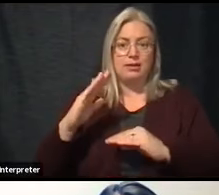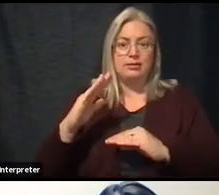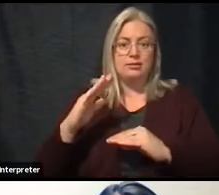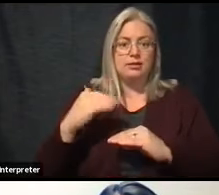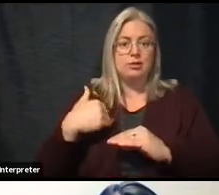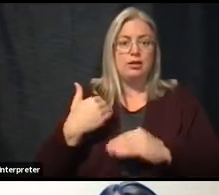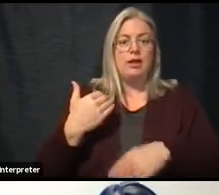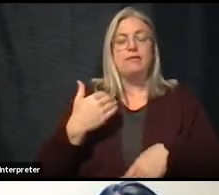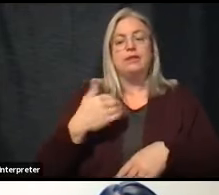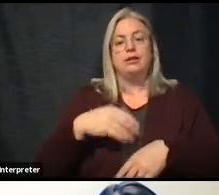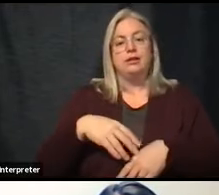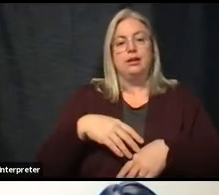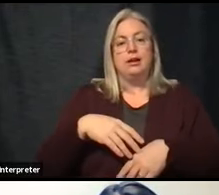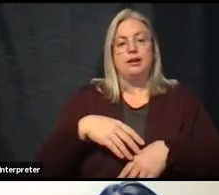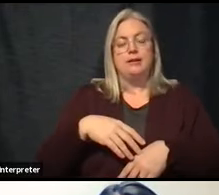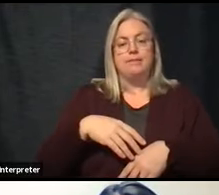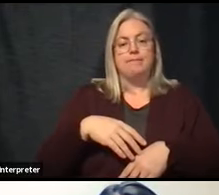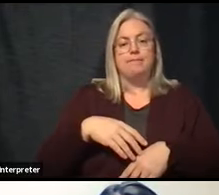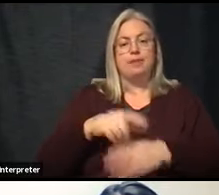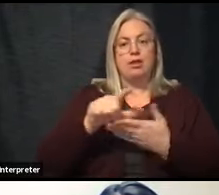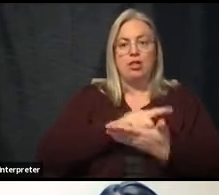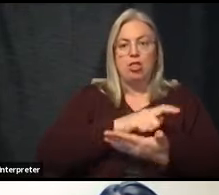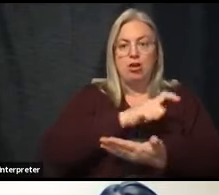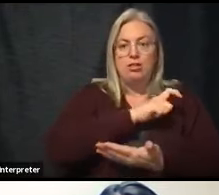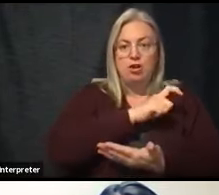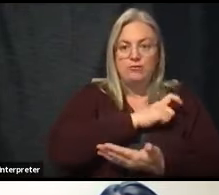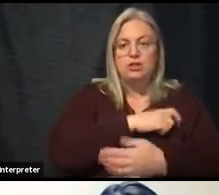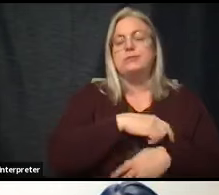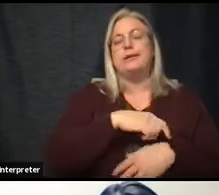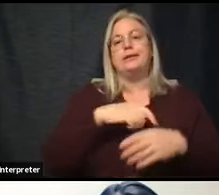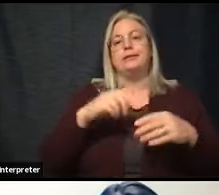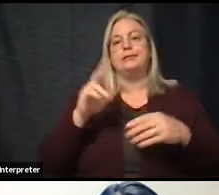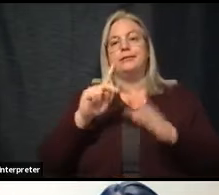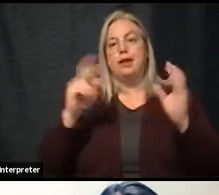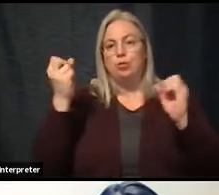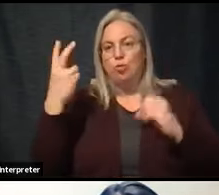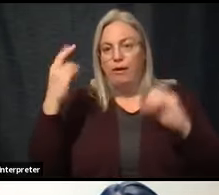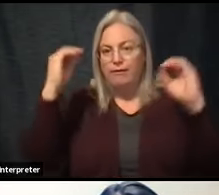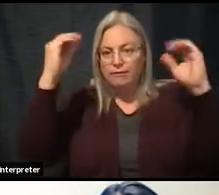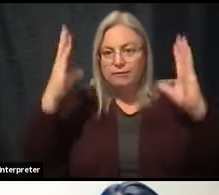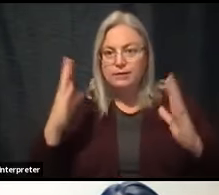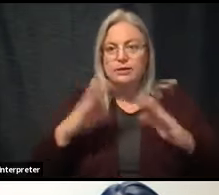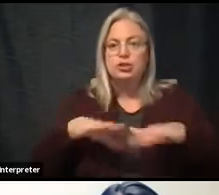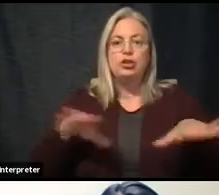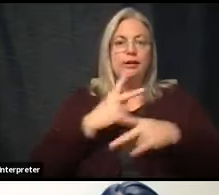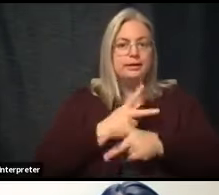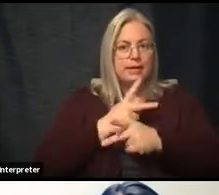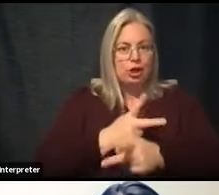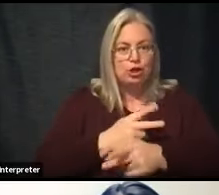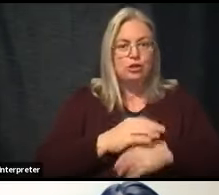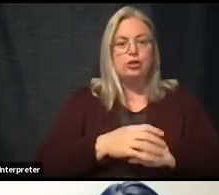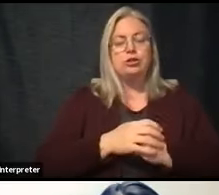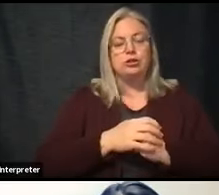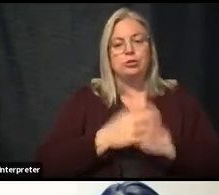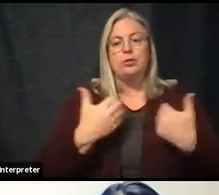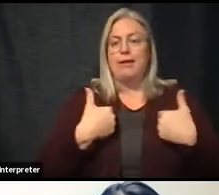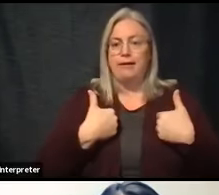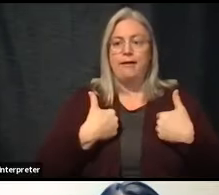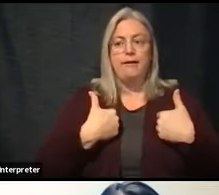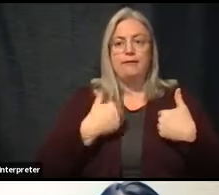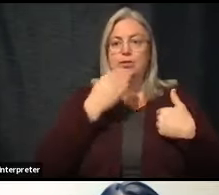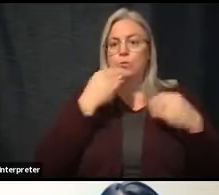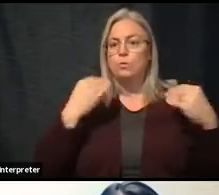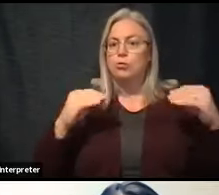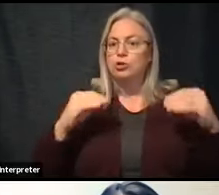law enforcement group. We have educators K through 12. We have childcare. We still have grocery